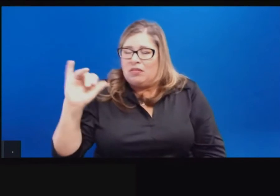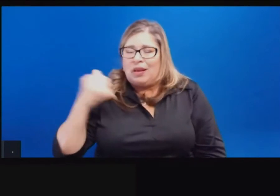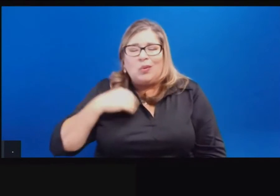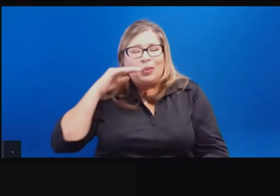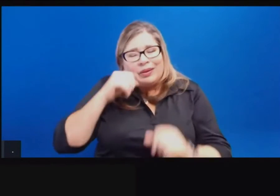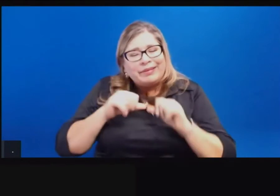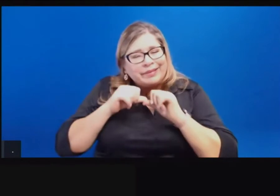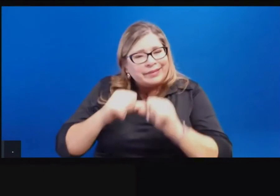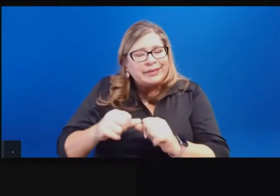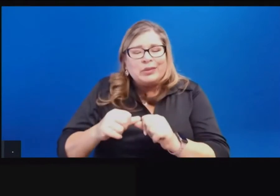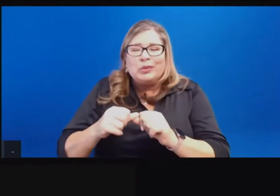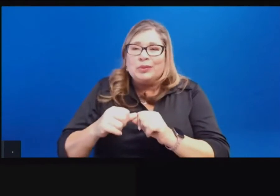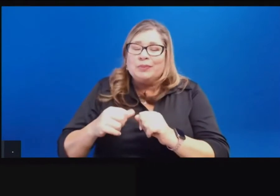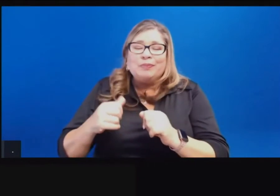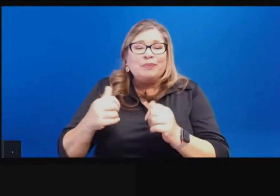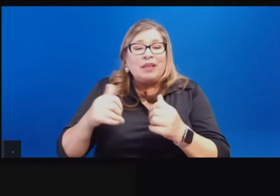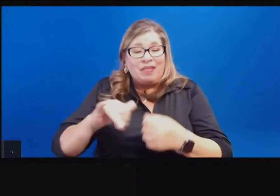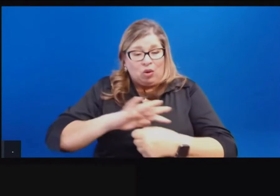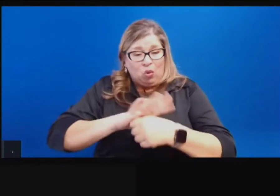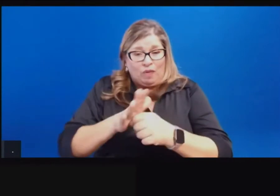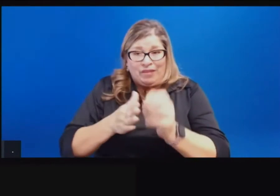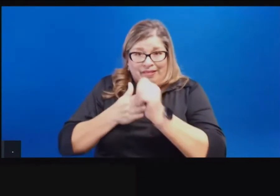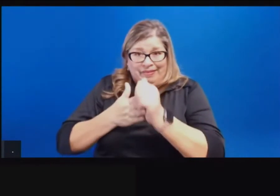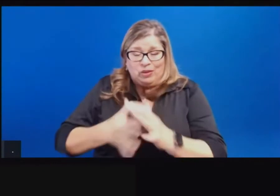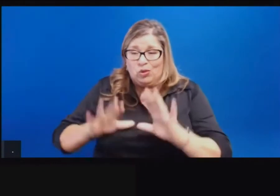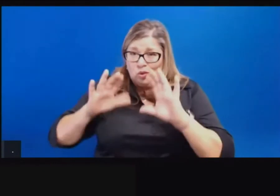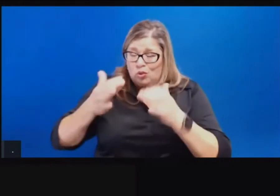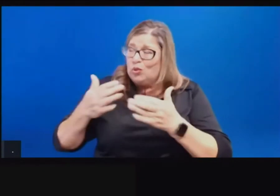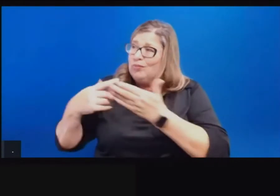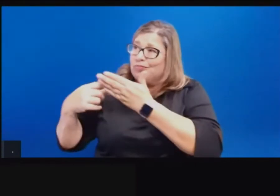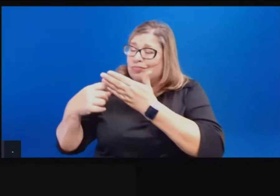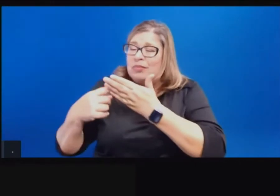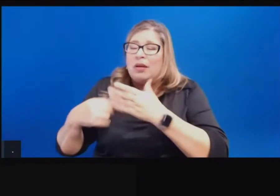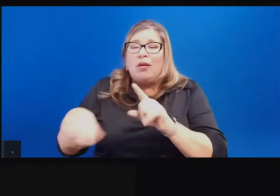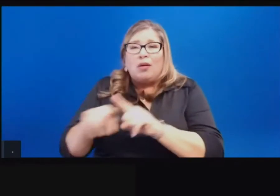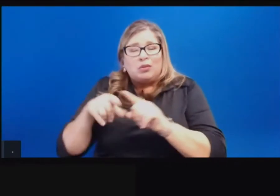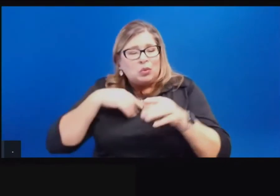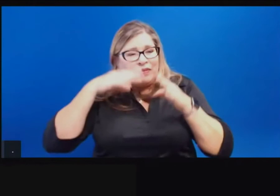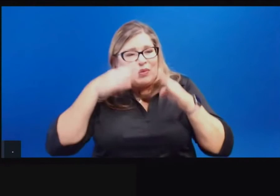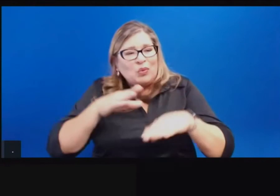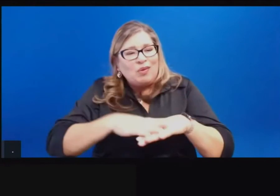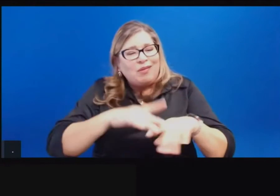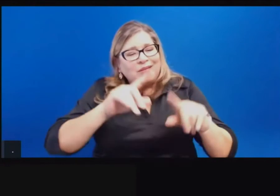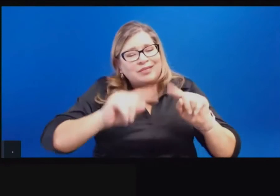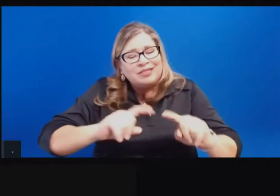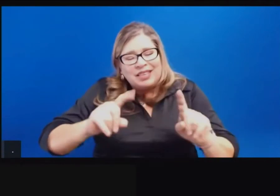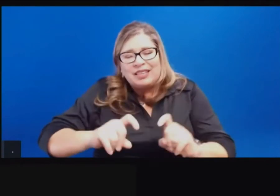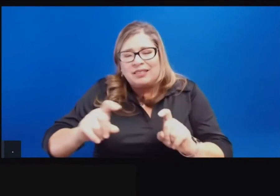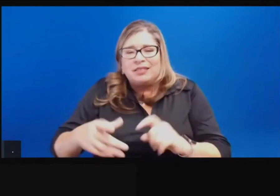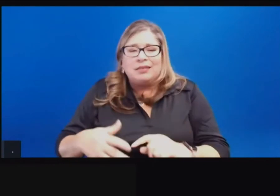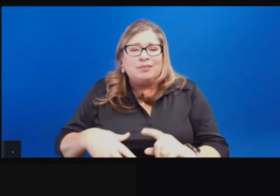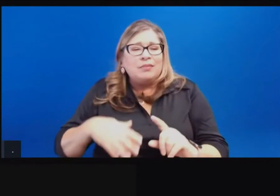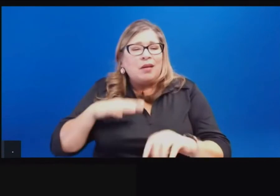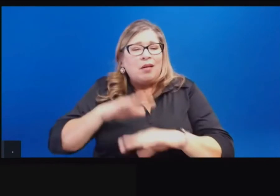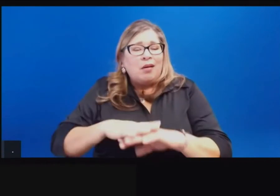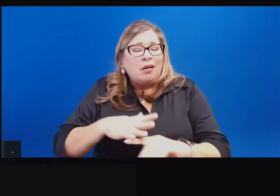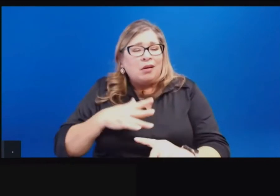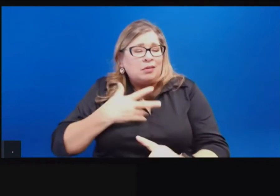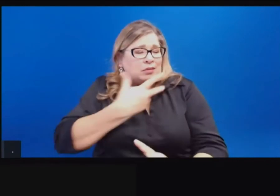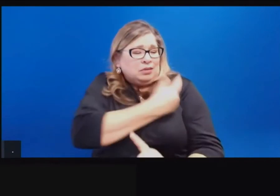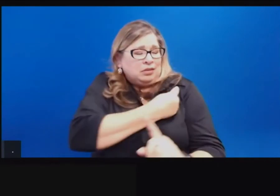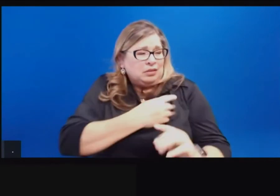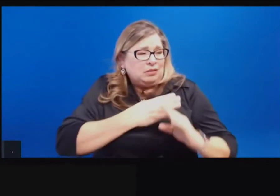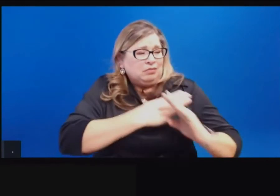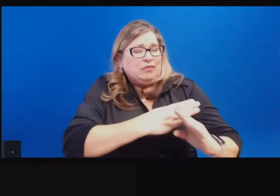the, the COVID leadership, but then focused on testing or vaccinations. There's specific point people within, uh,